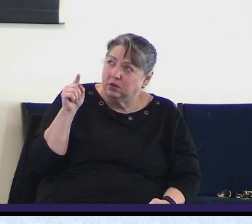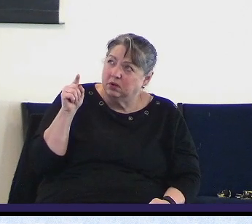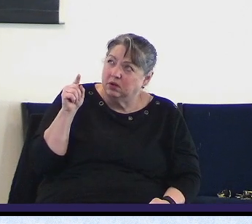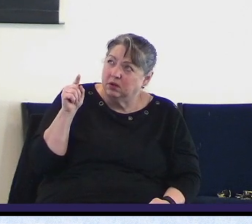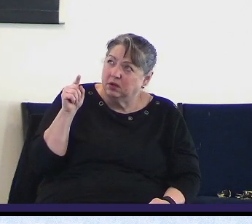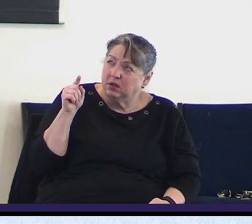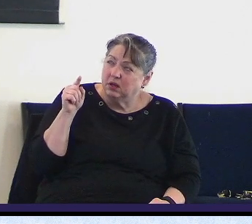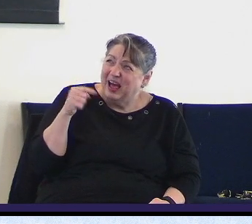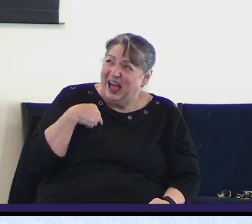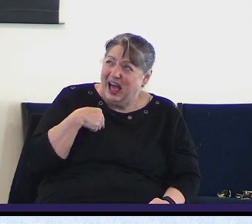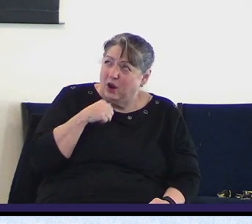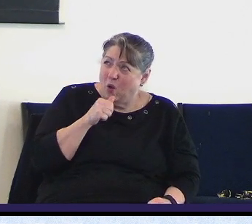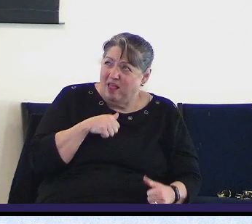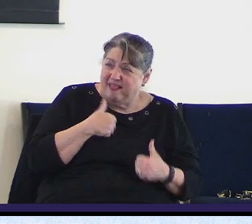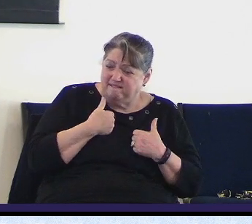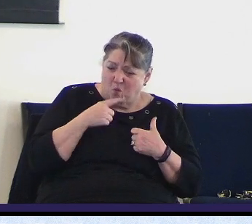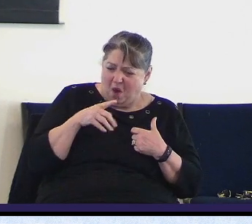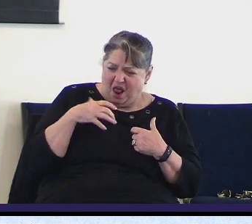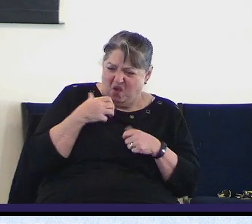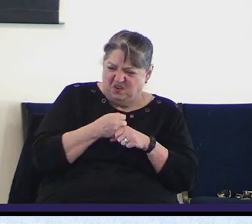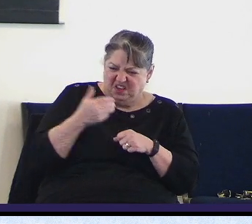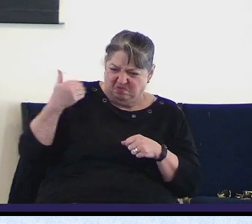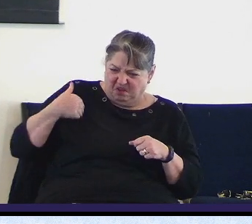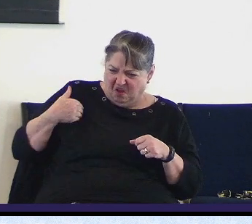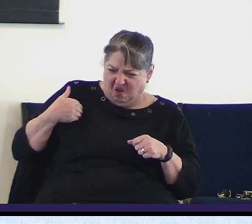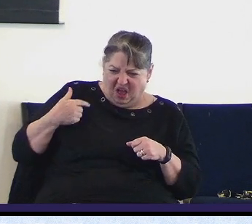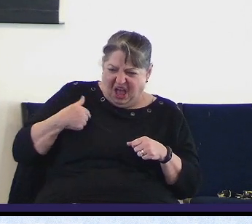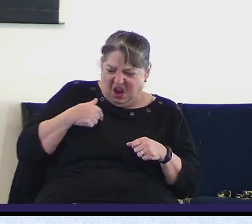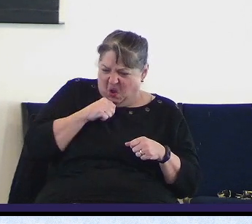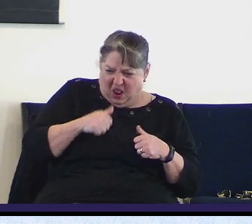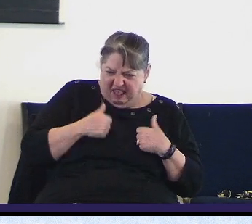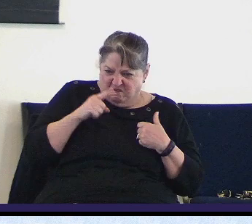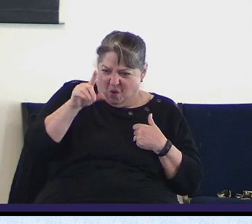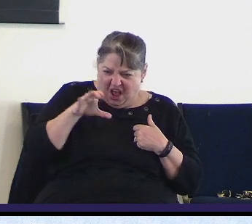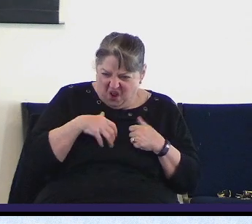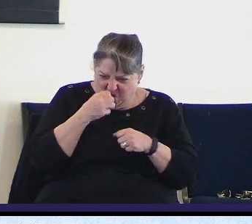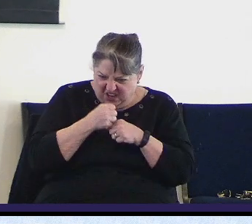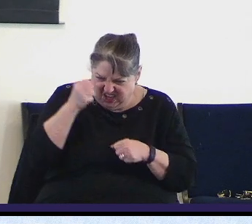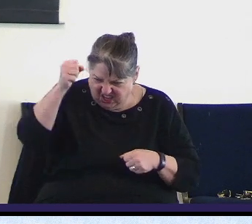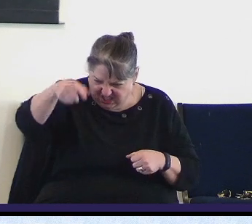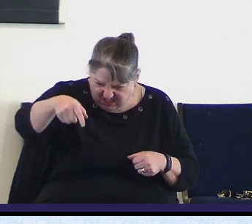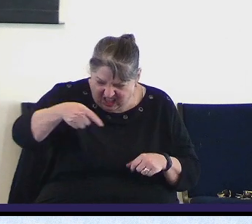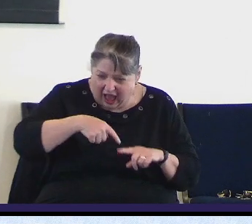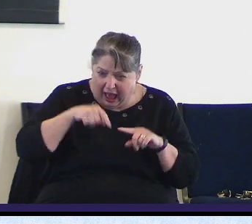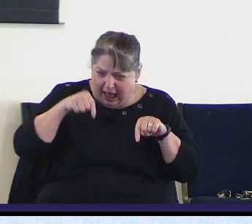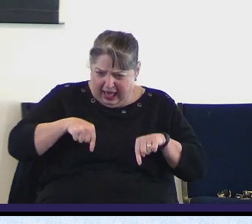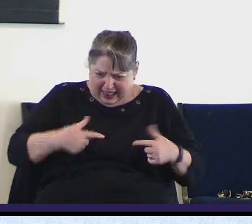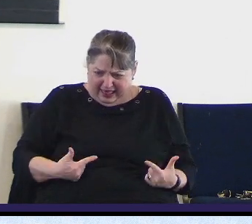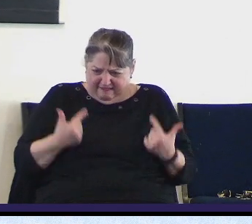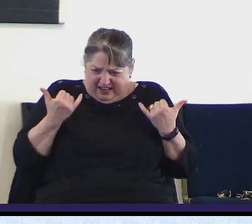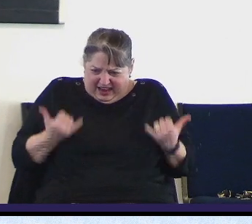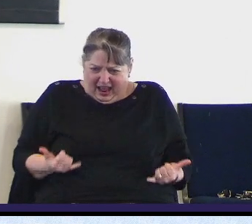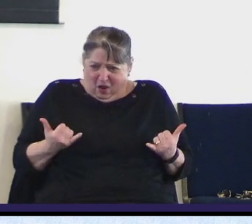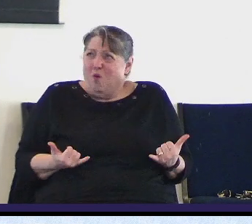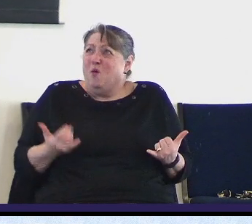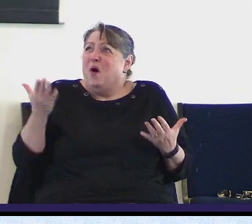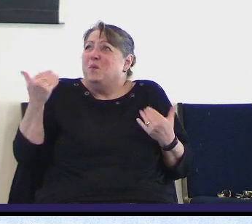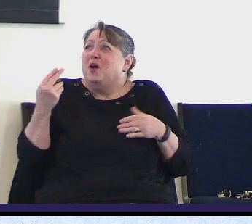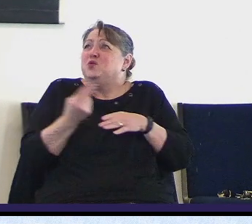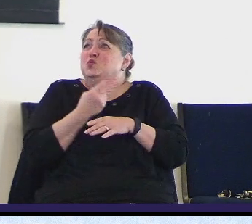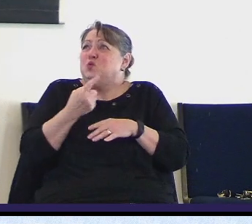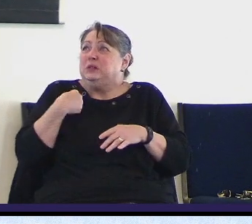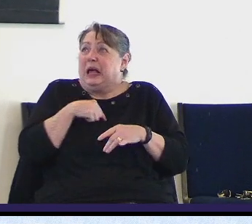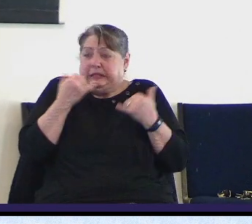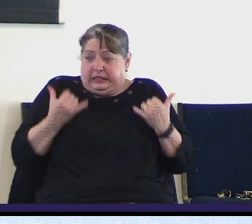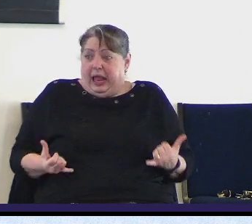hundred years ago nor will we be born a hundred years from now we're born now for this day in age and God wants to use us today not tomorrow not